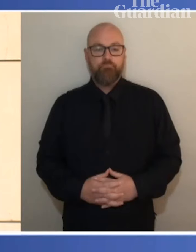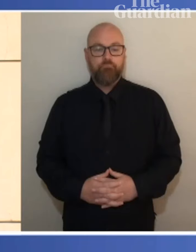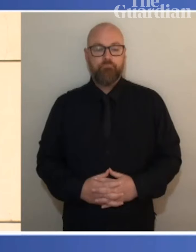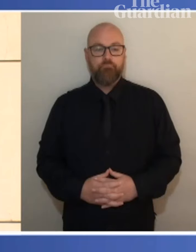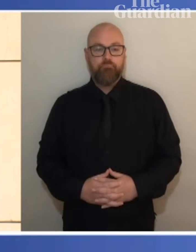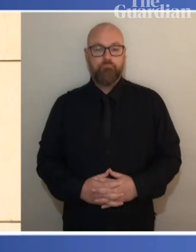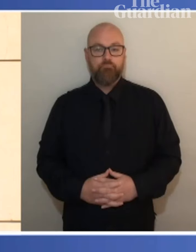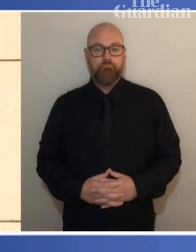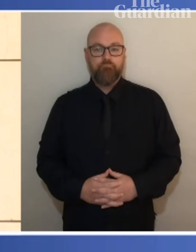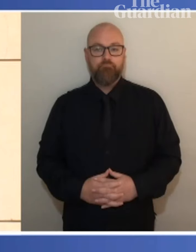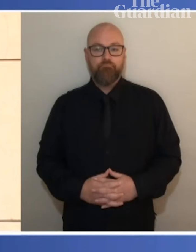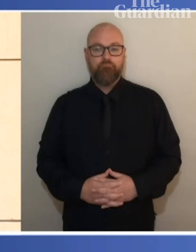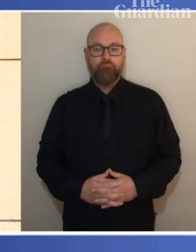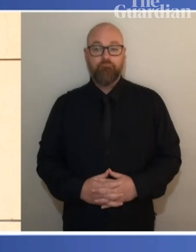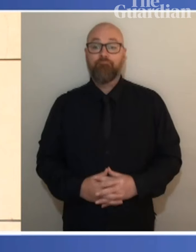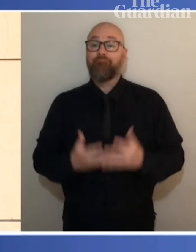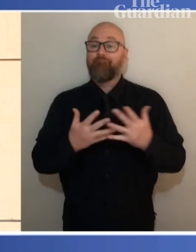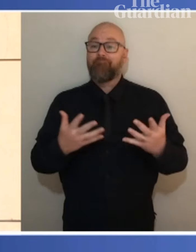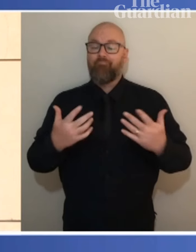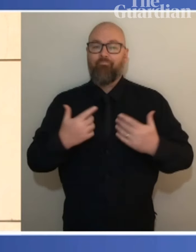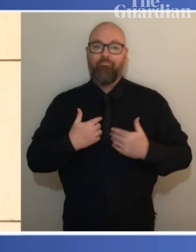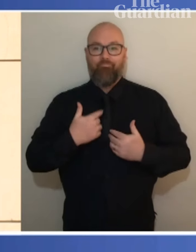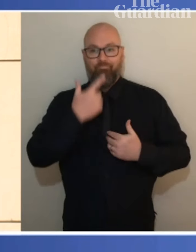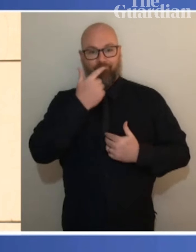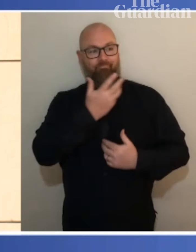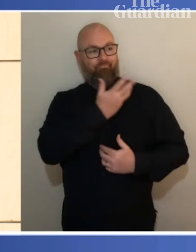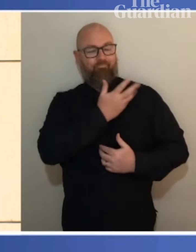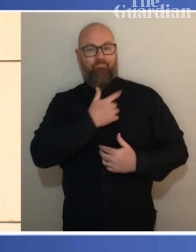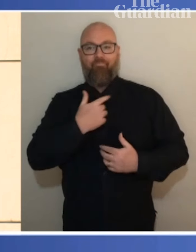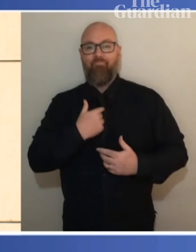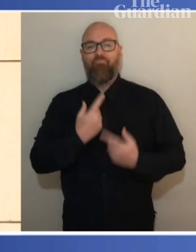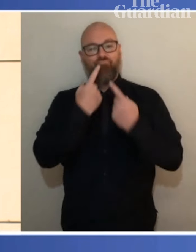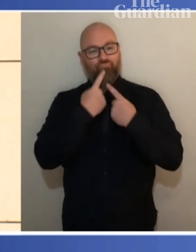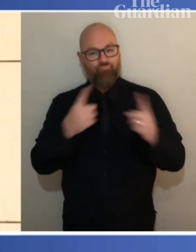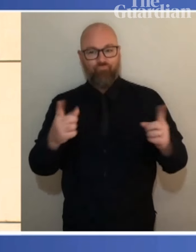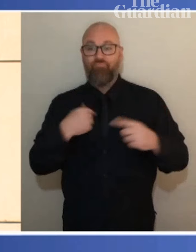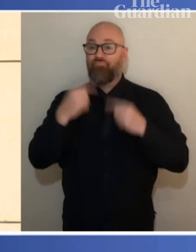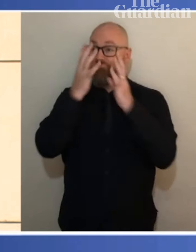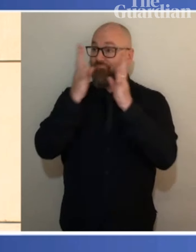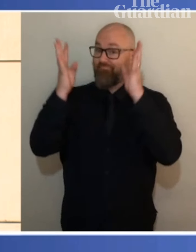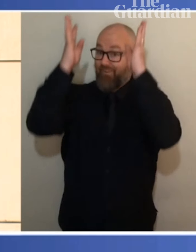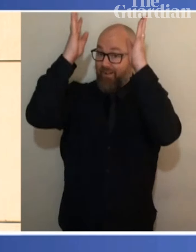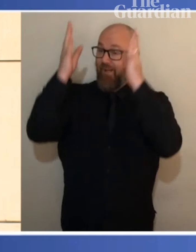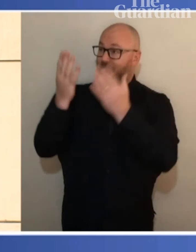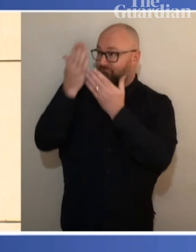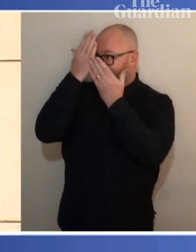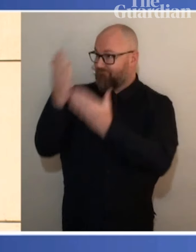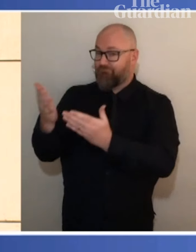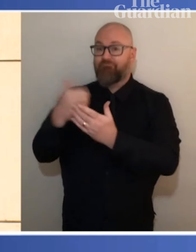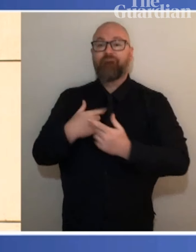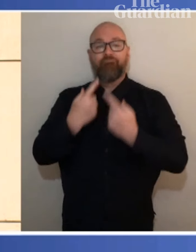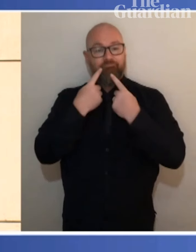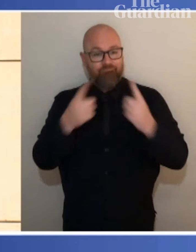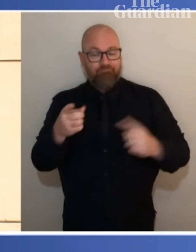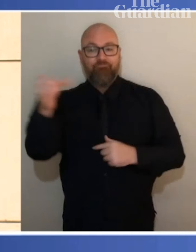I'm very honoured to announce that His Majesty the King has approved my recommendation to appoint Ms Samantha Mostyn